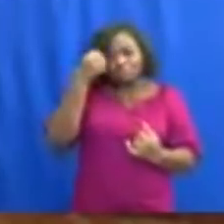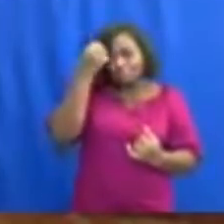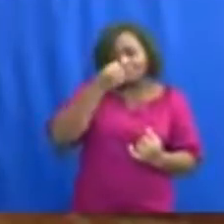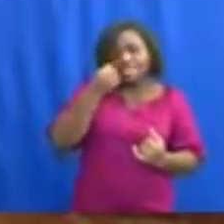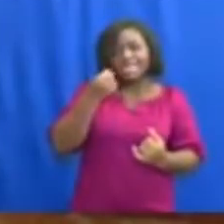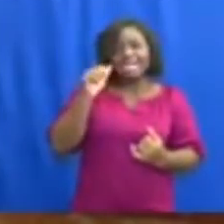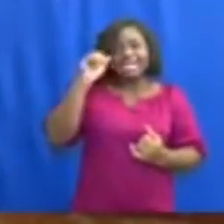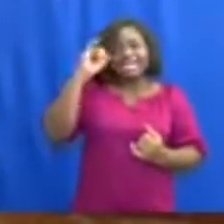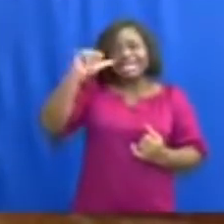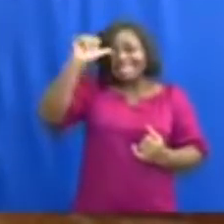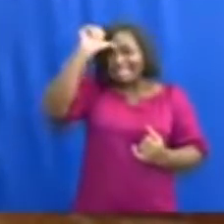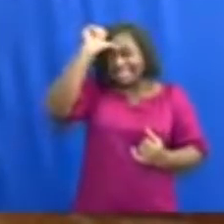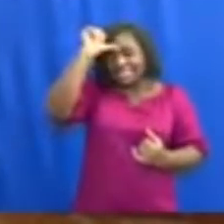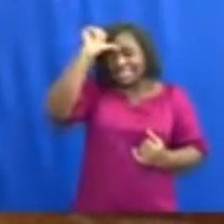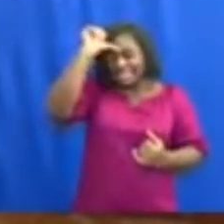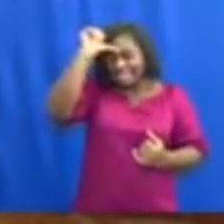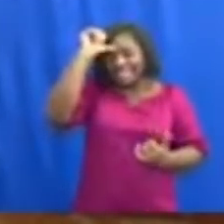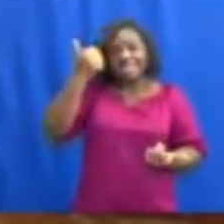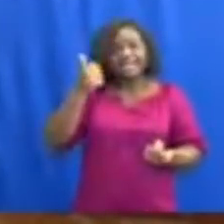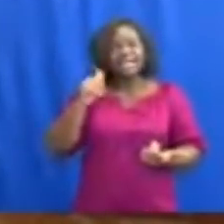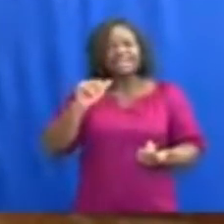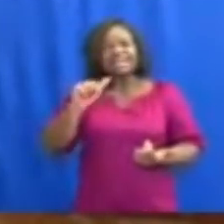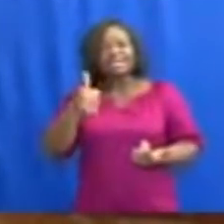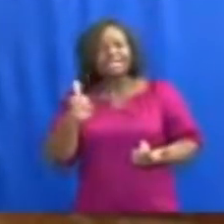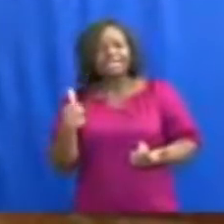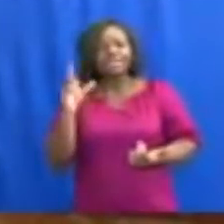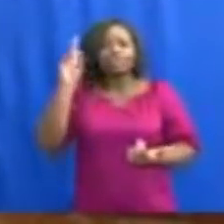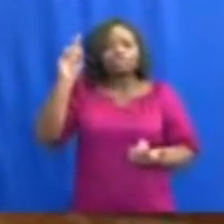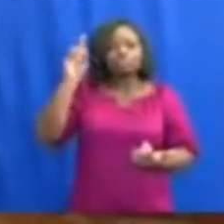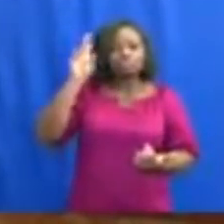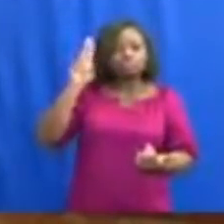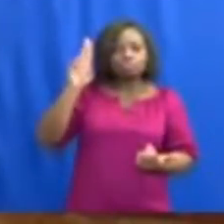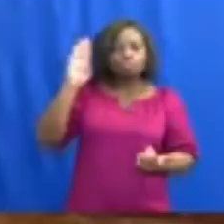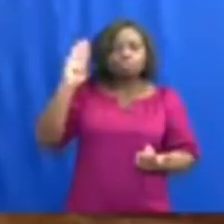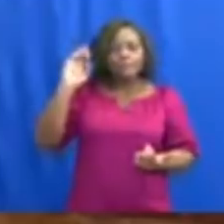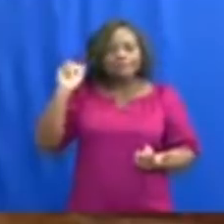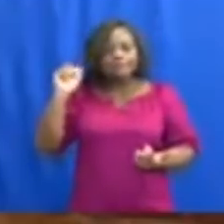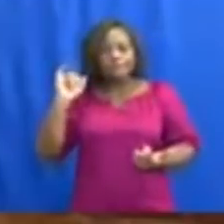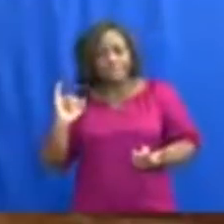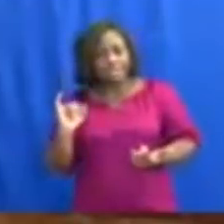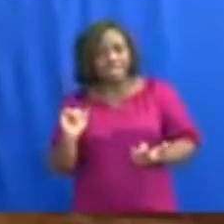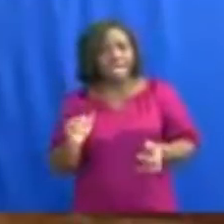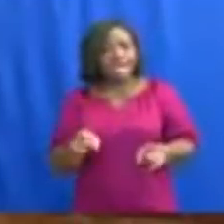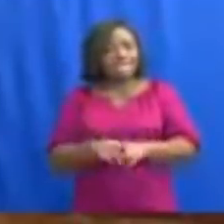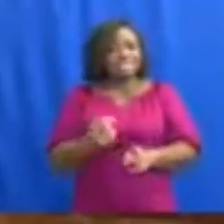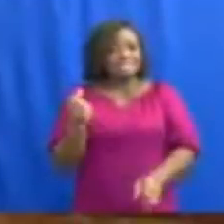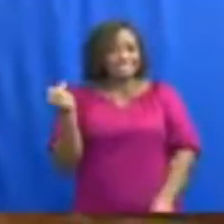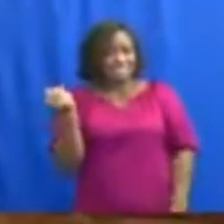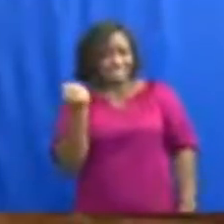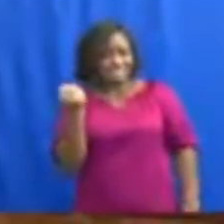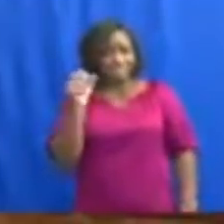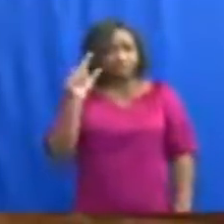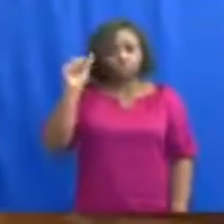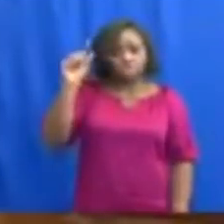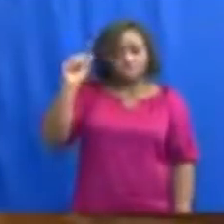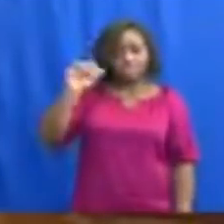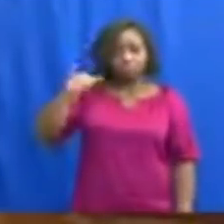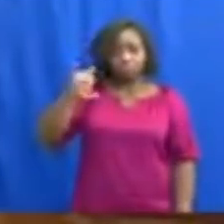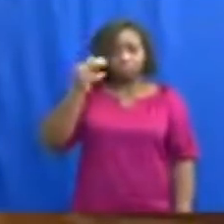India, Malaysia, Hong Kong, and Dubai. As of Saturday, 20th June,